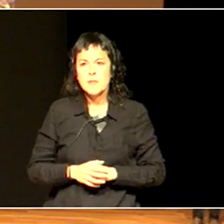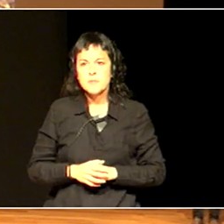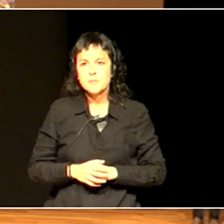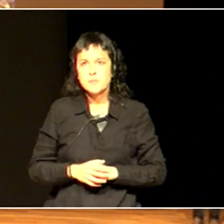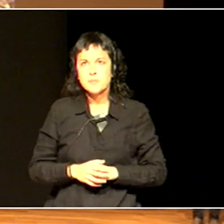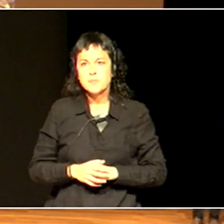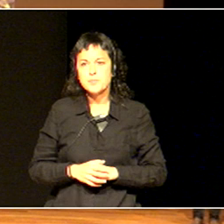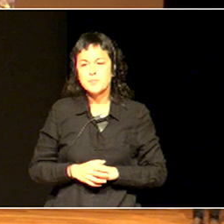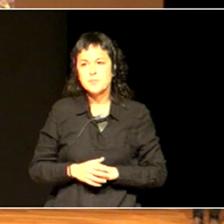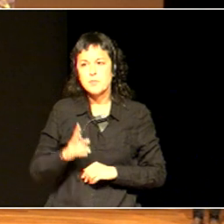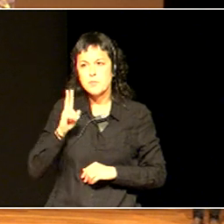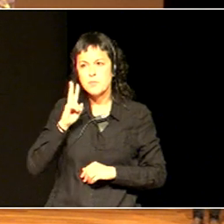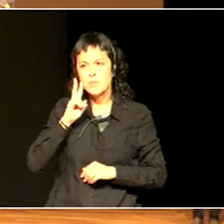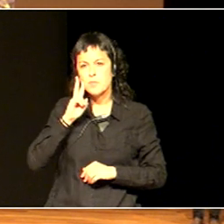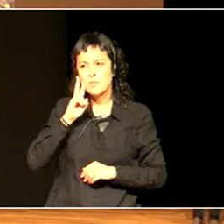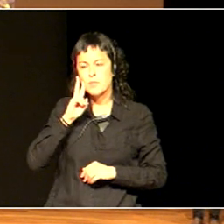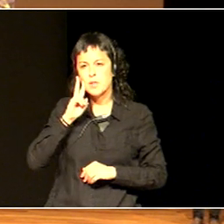equality.